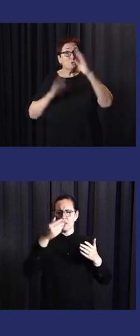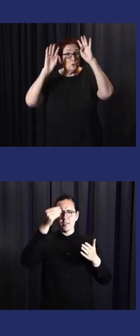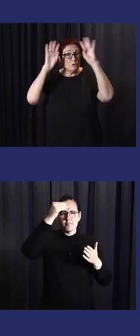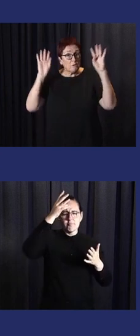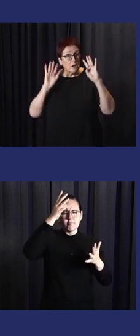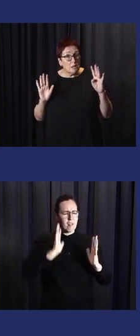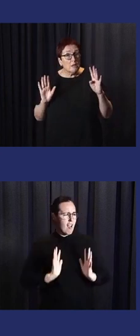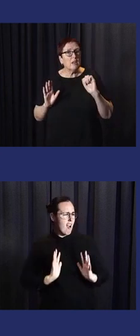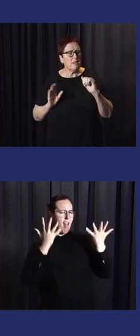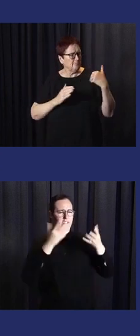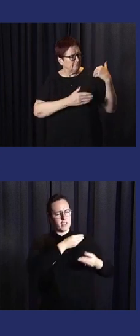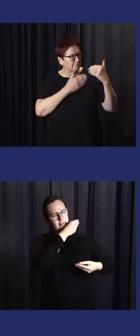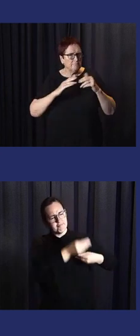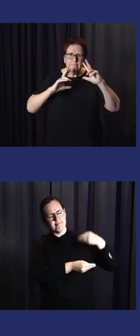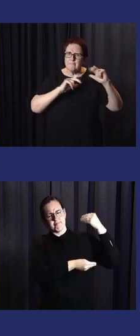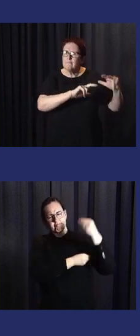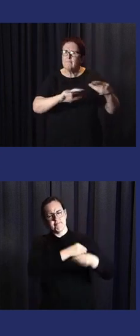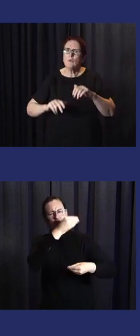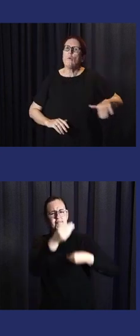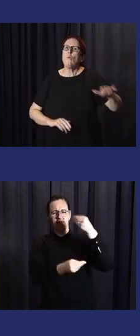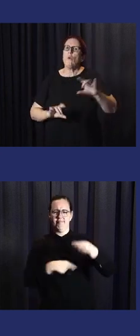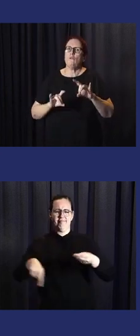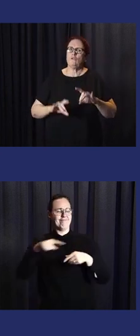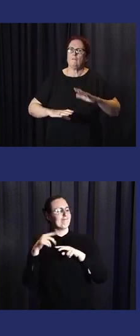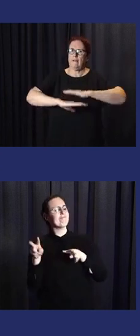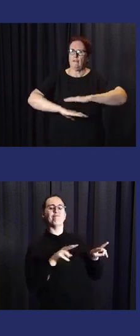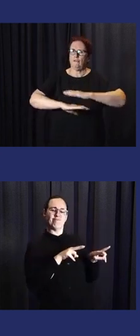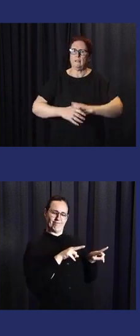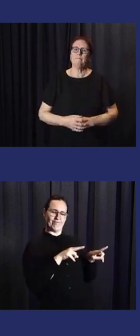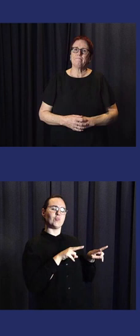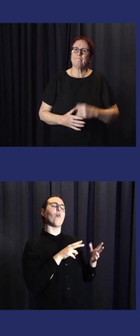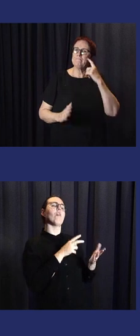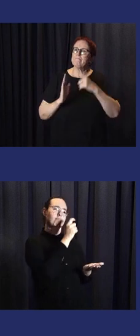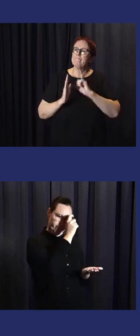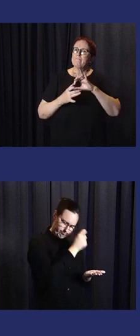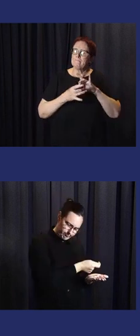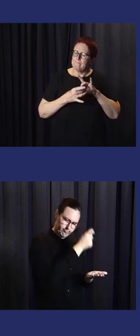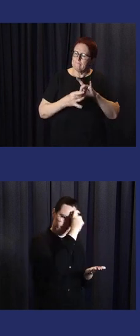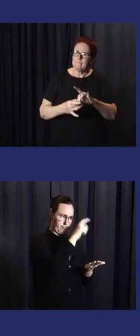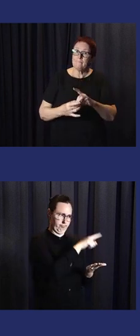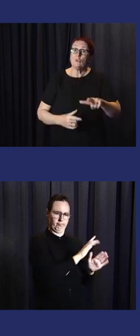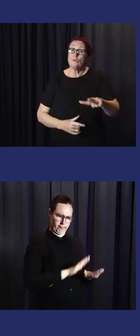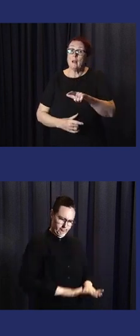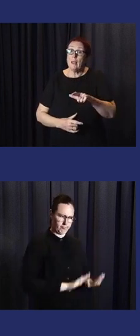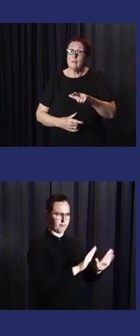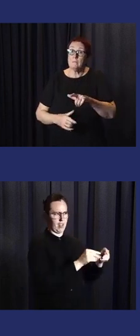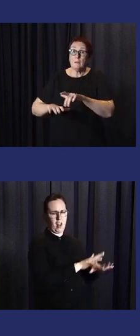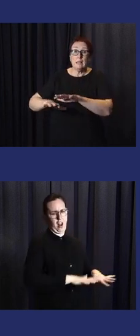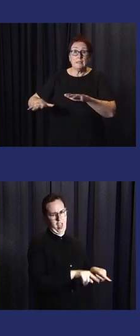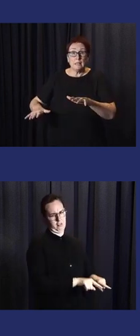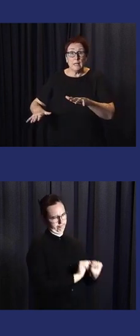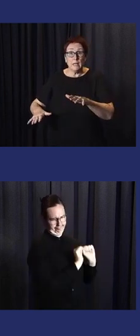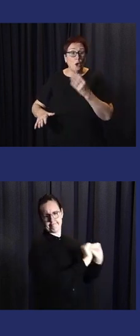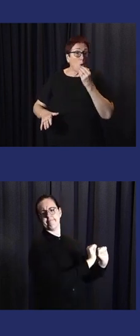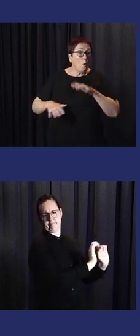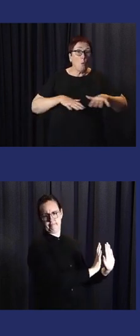of reconciliation, we extend our acknowledgement to all Aboriginal and Torres Strait Islander people as the traditional custodians of country throughout